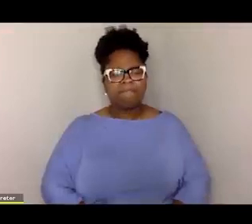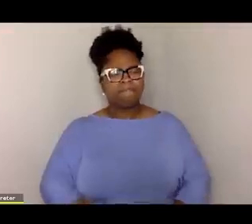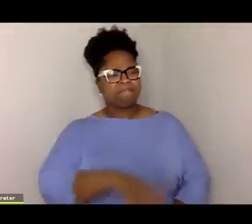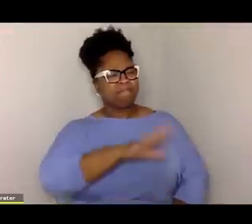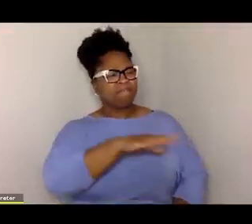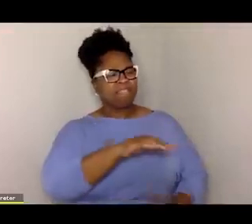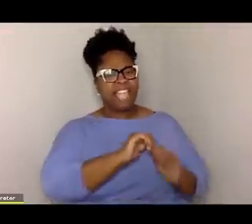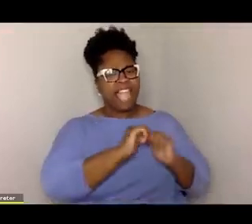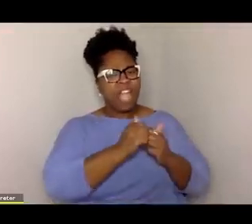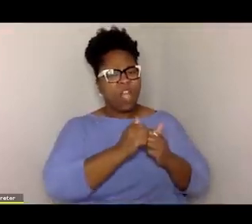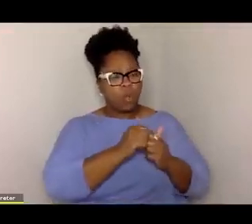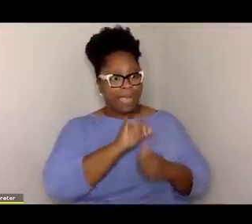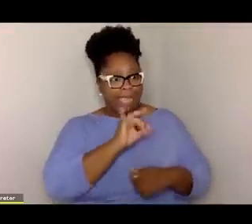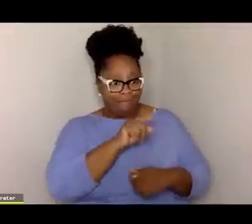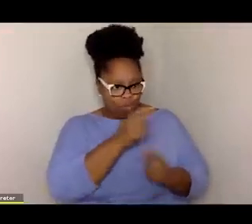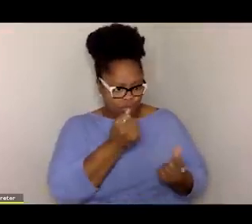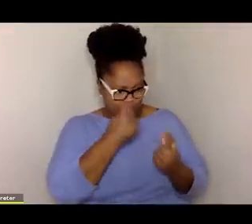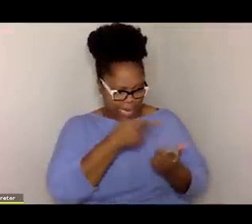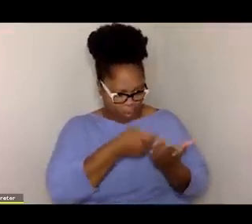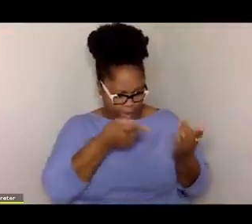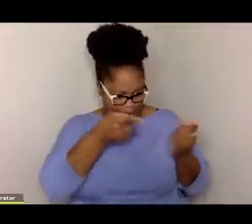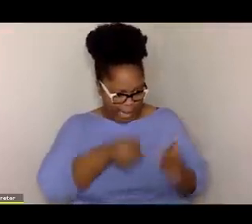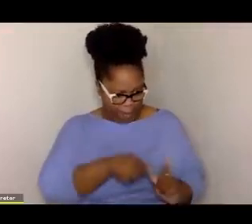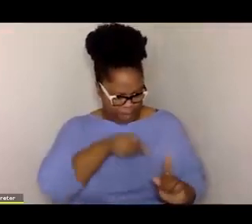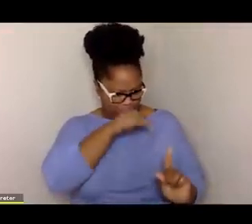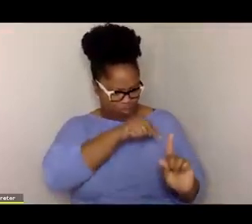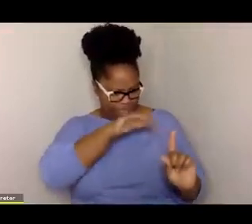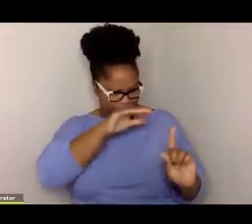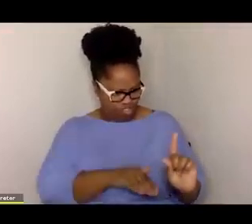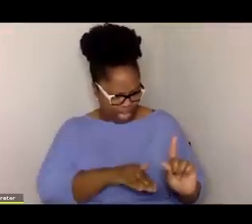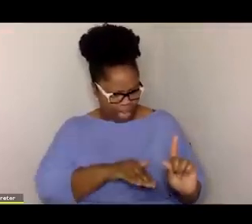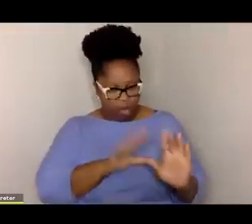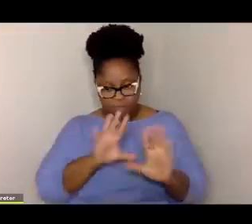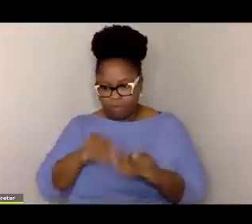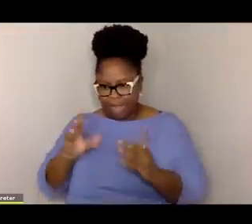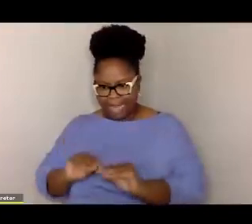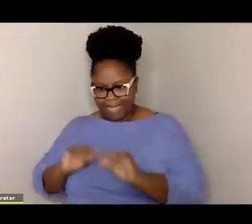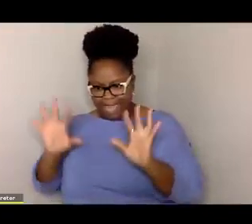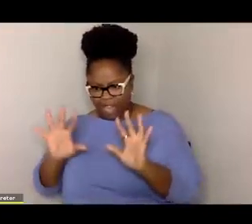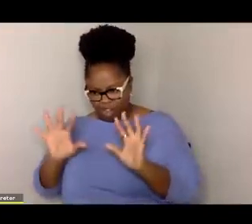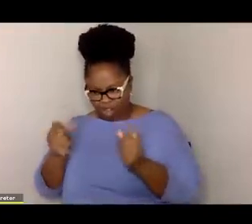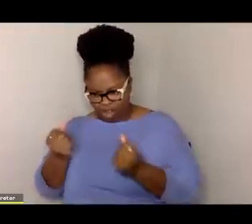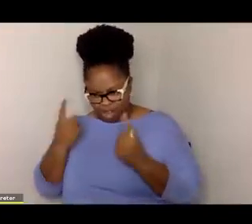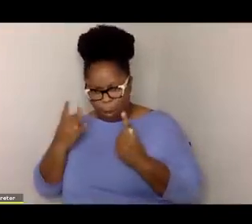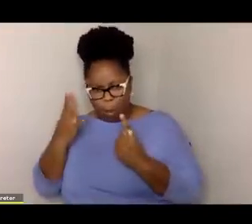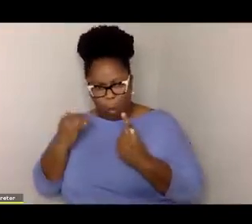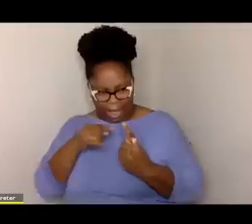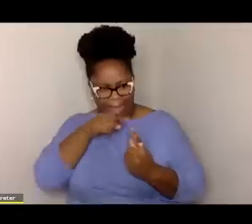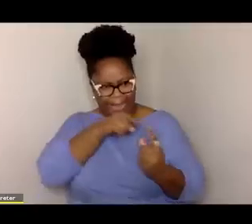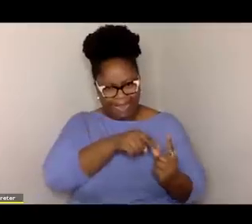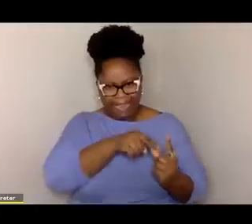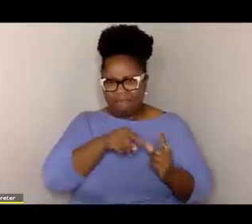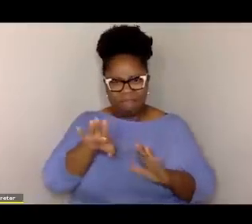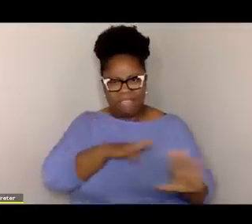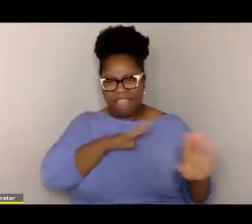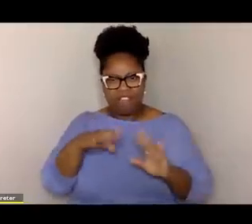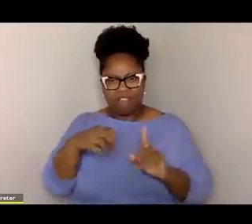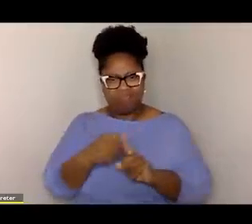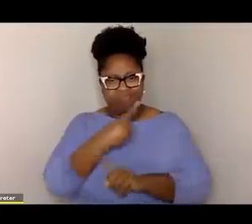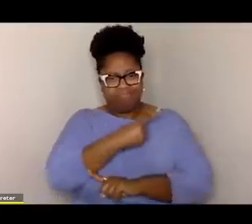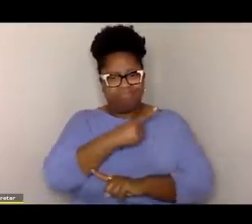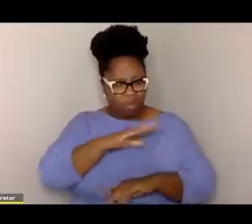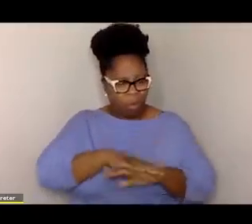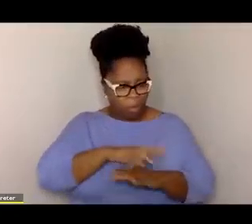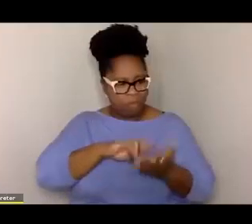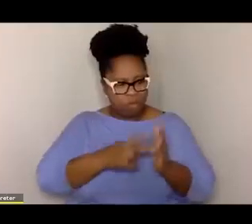understanding what happened to a child bring clarity to why a child purposely acts out?